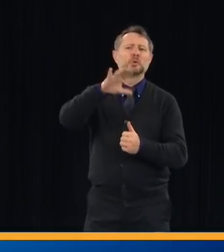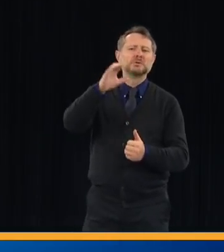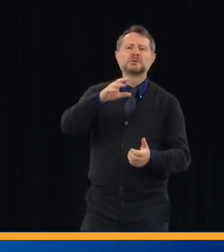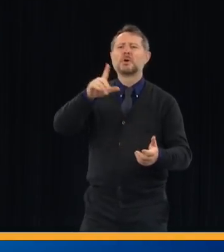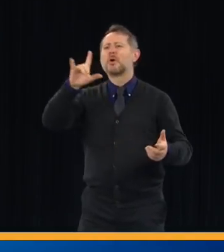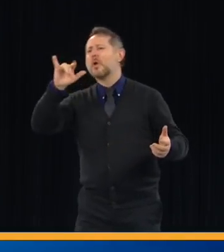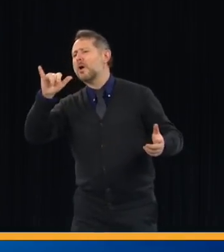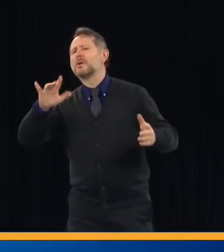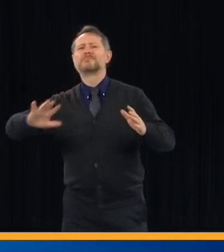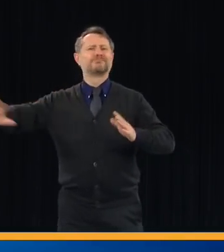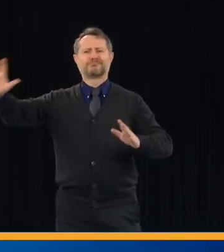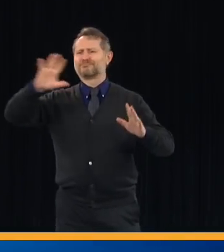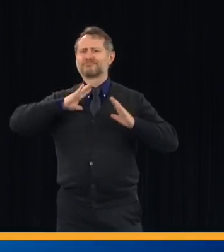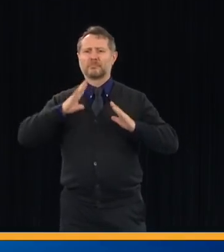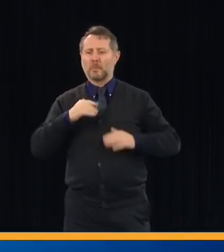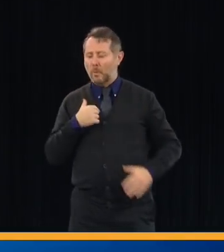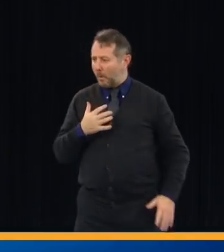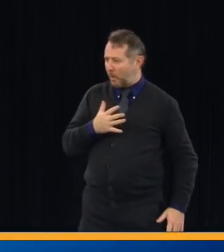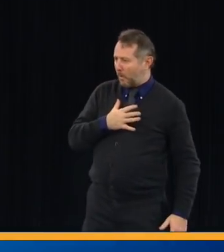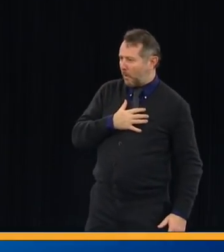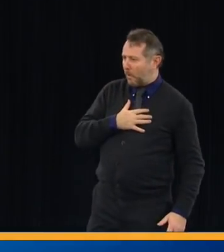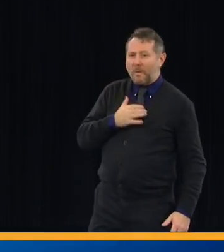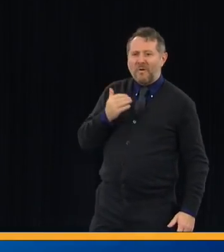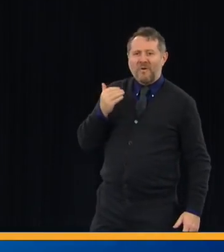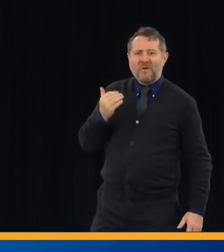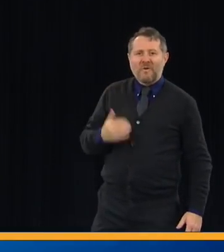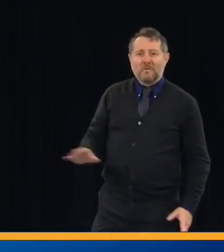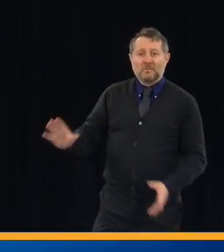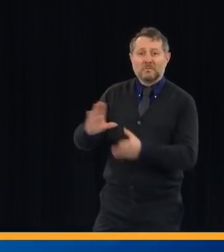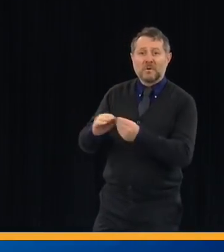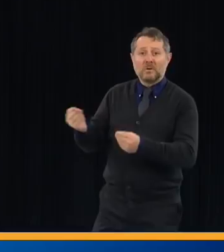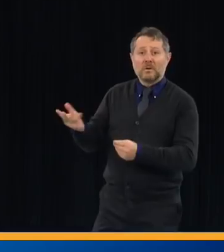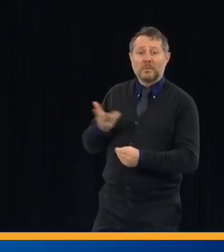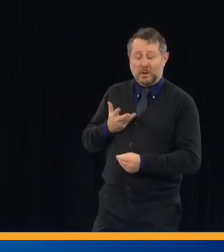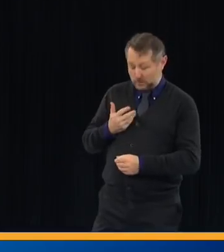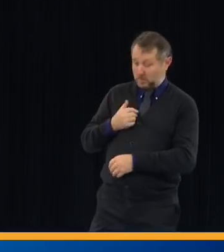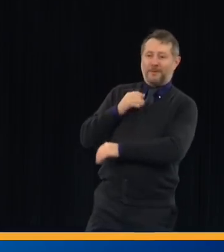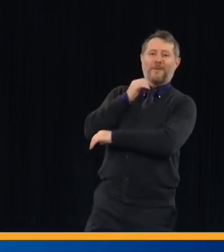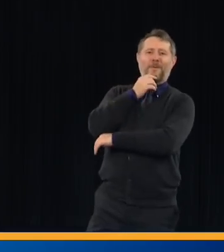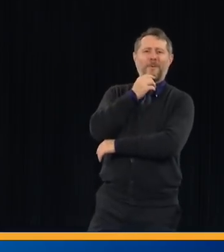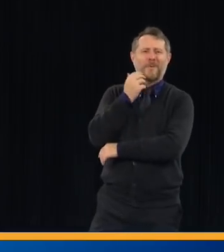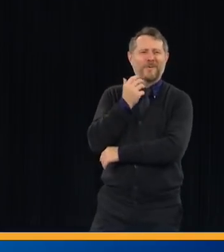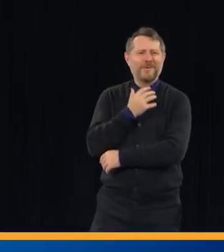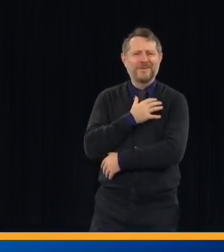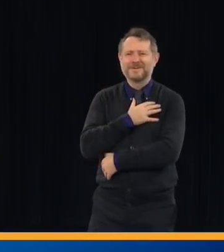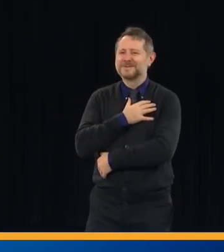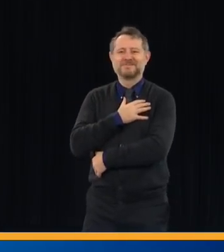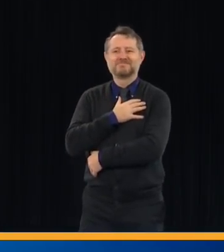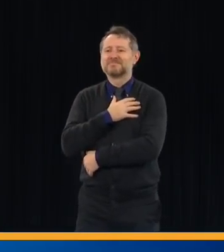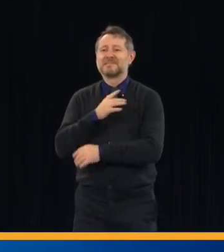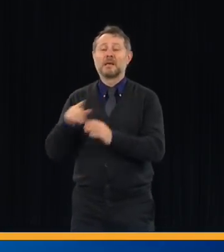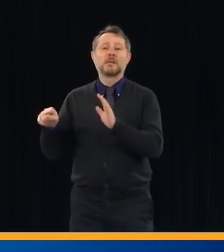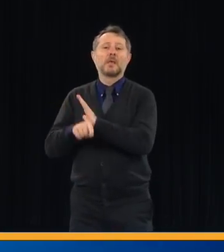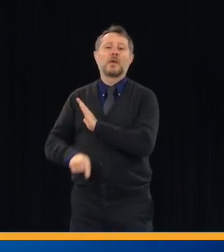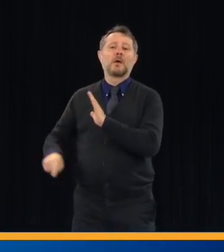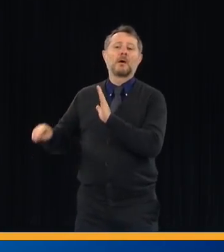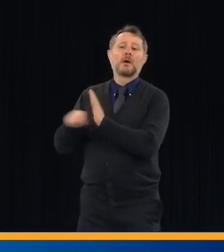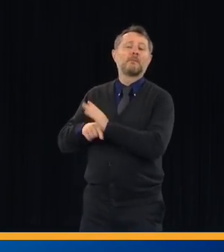I tell you, for me, when I heard that news, with all this bad, with all this negative,